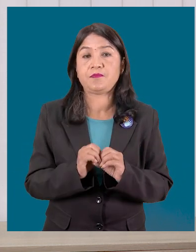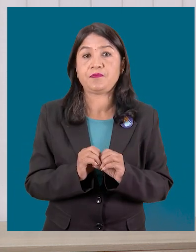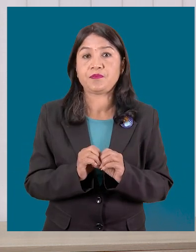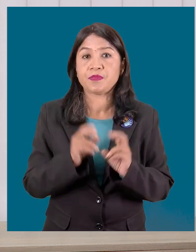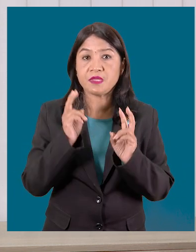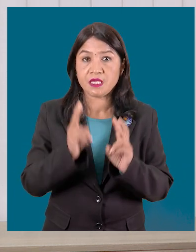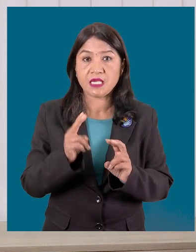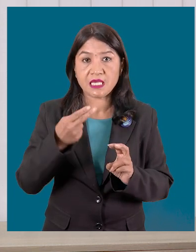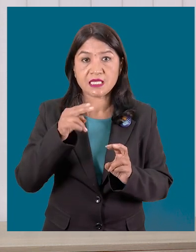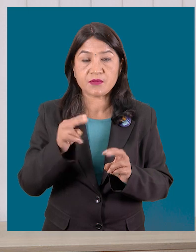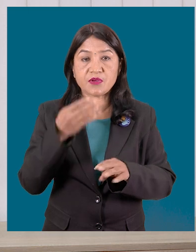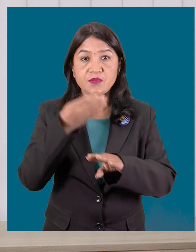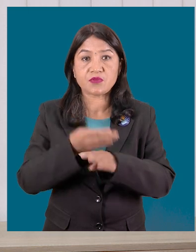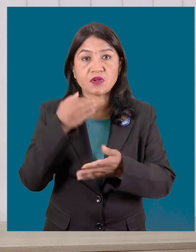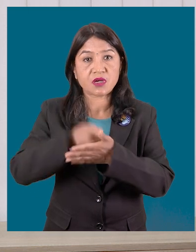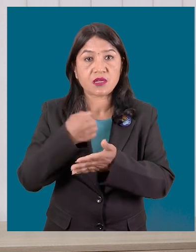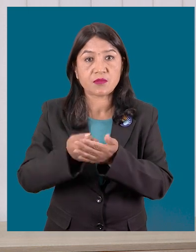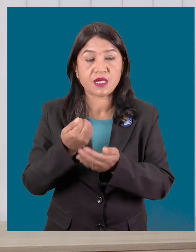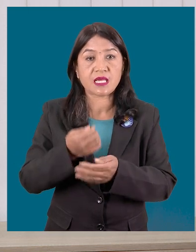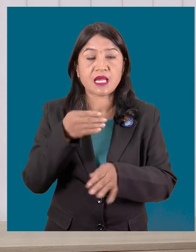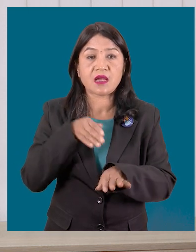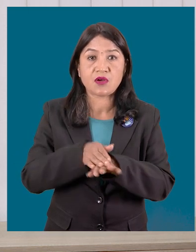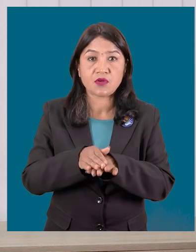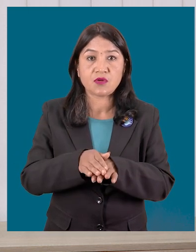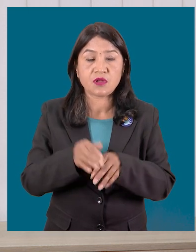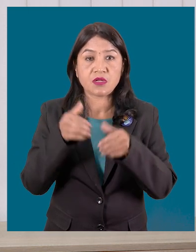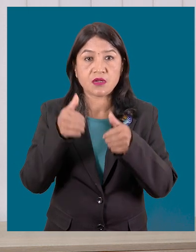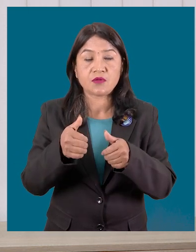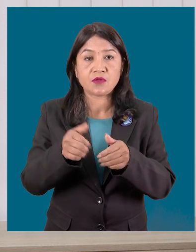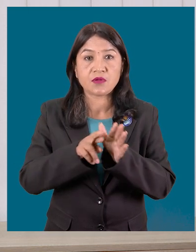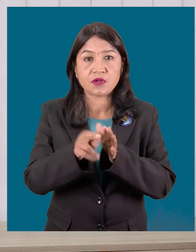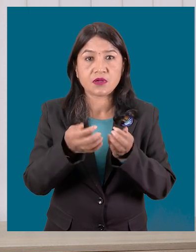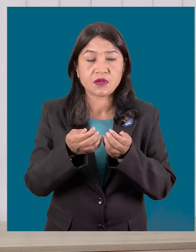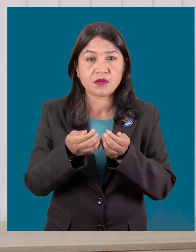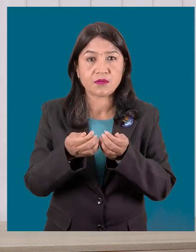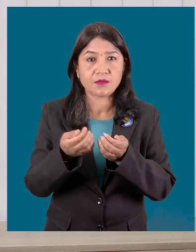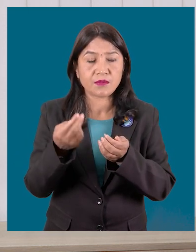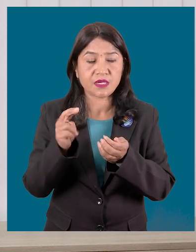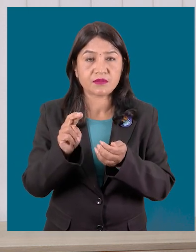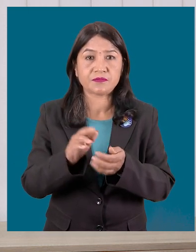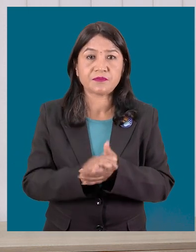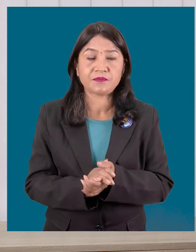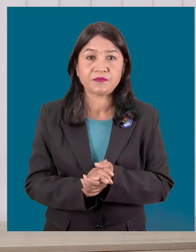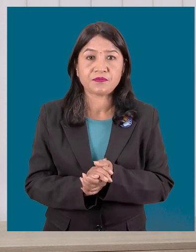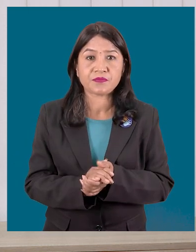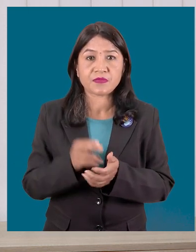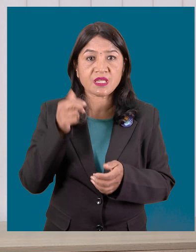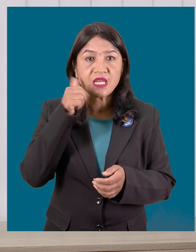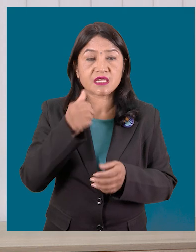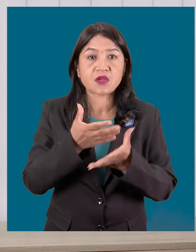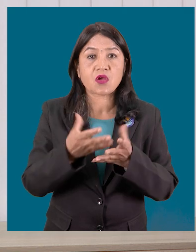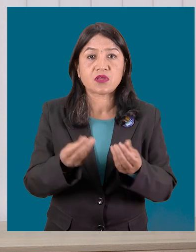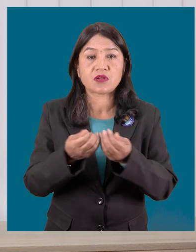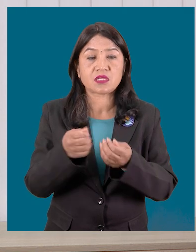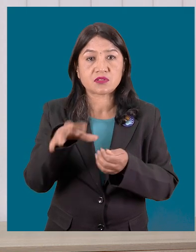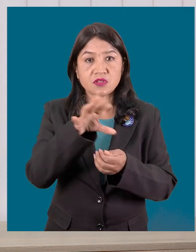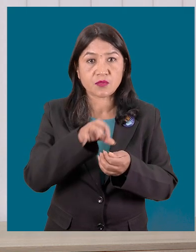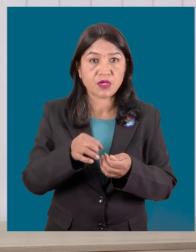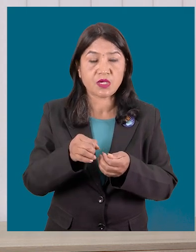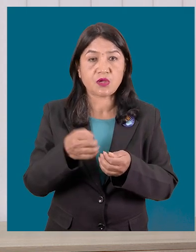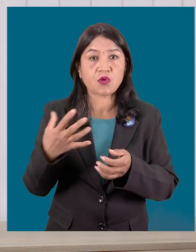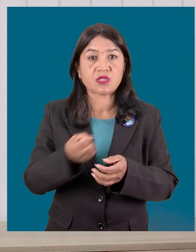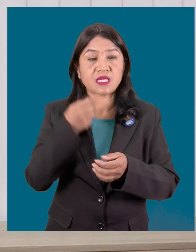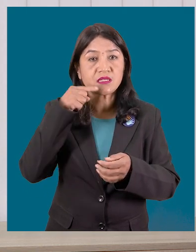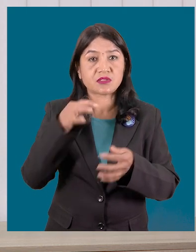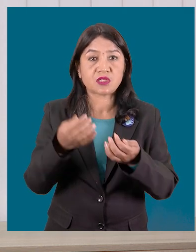to hinder progress in the fight against AIDS. As we mark this World AIDS Day under the